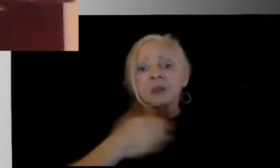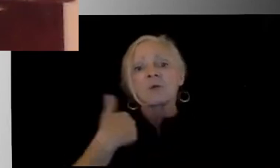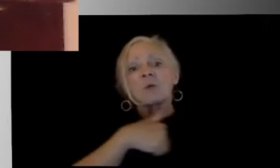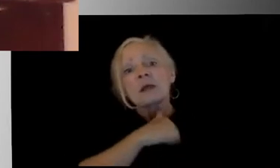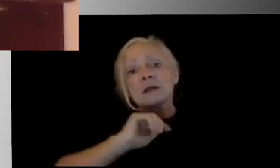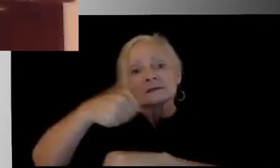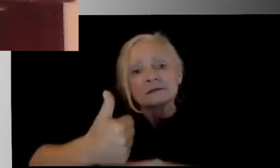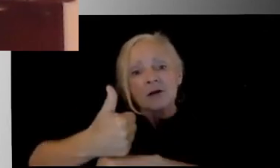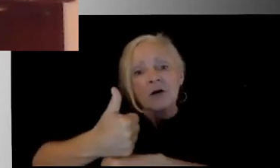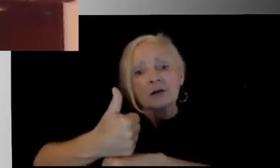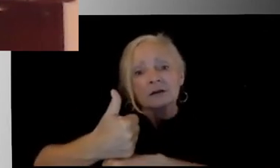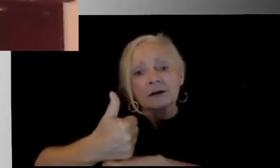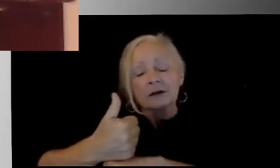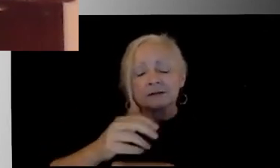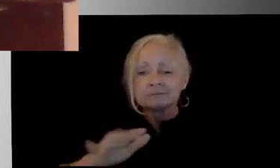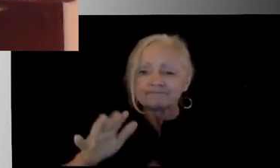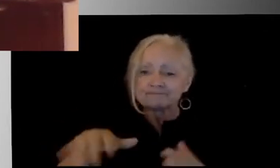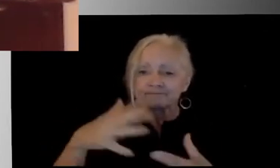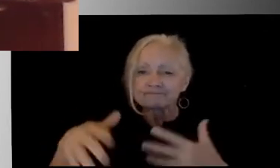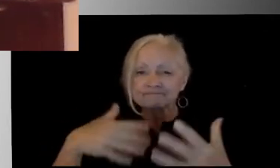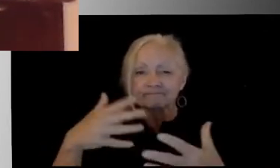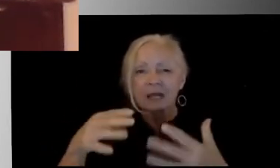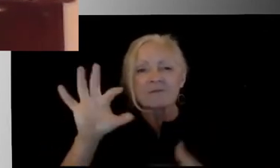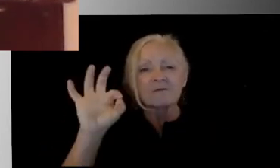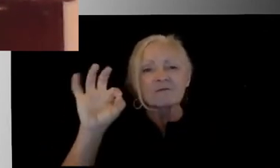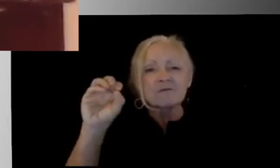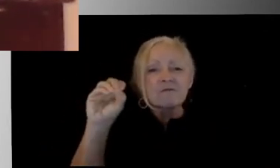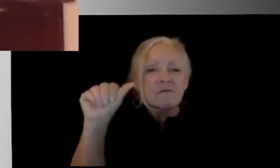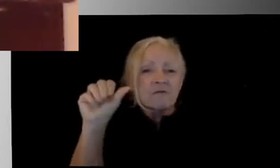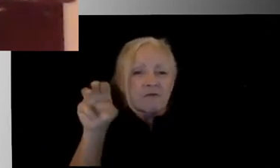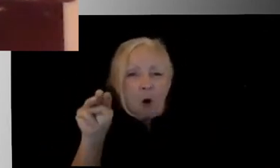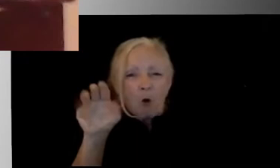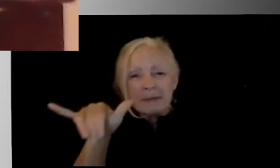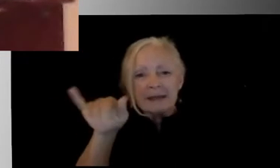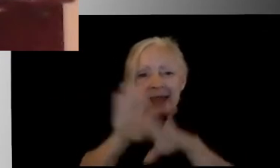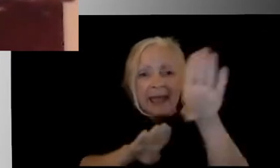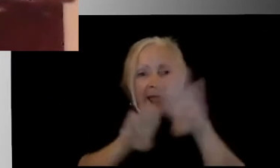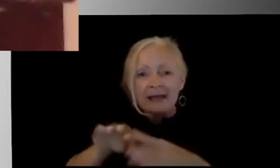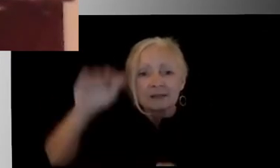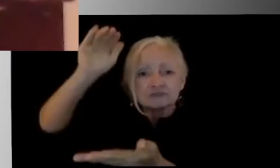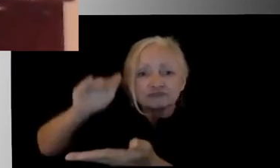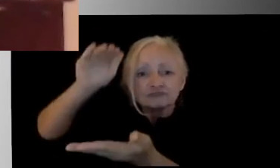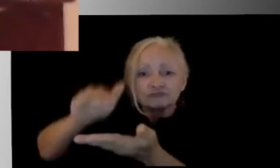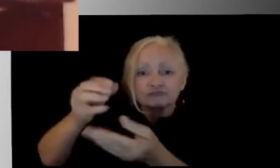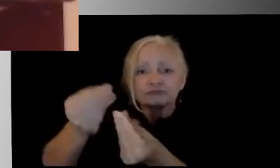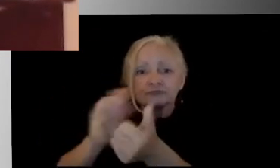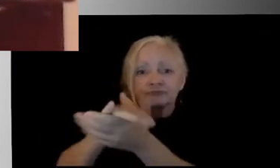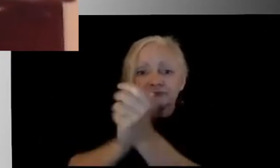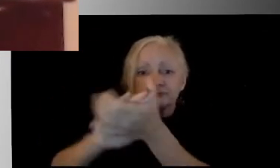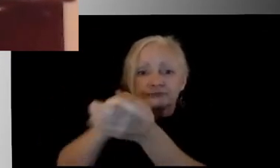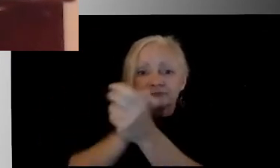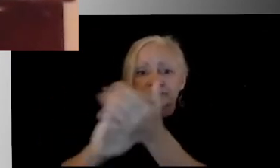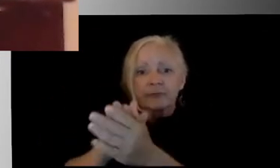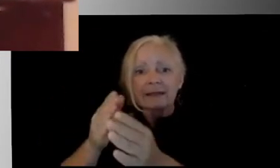a foamy device, a foamy hand sanitizer device going into every single